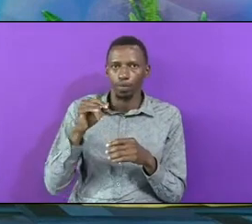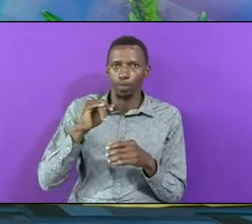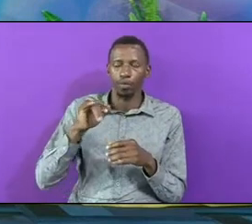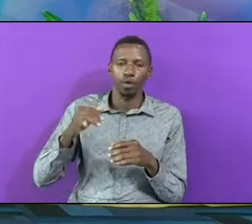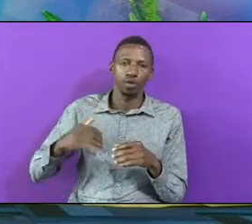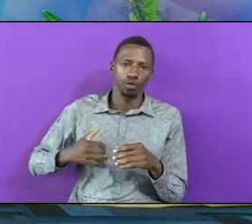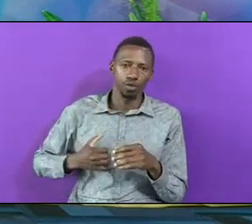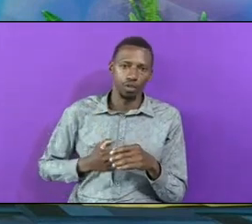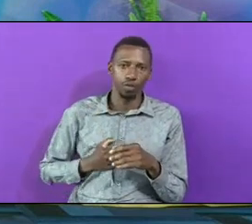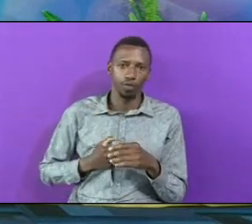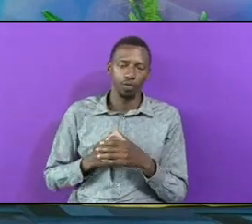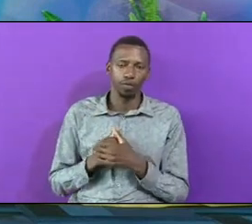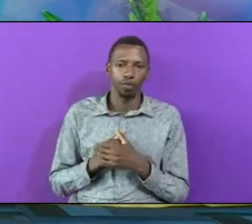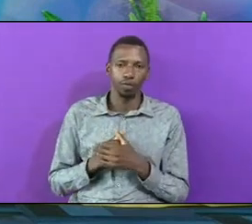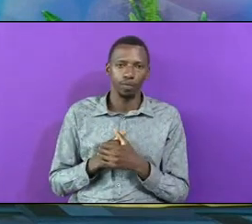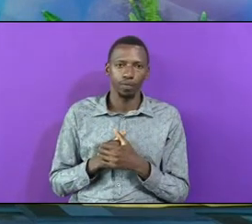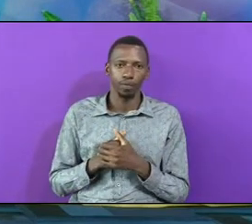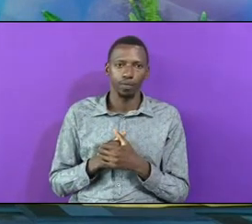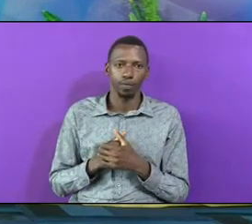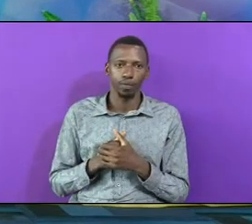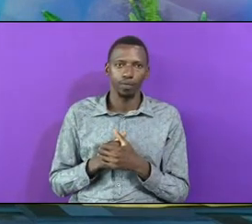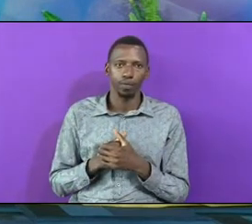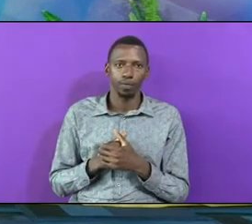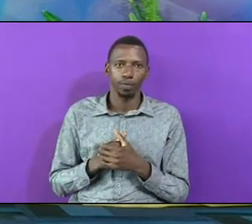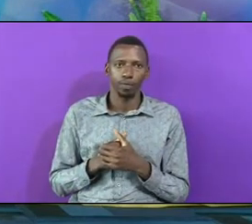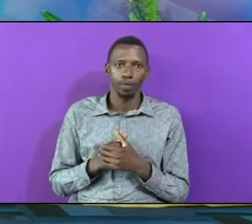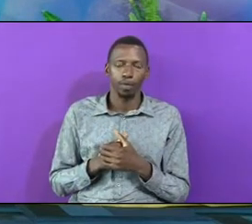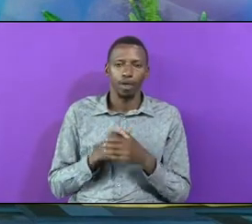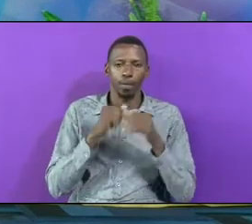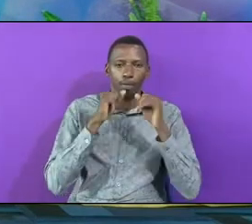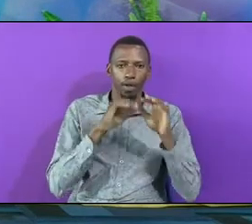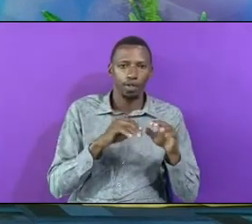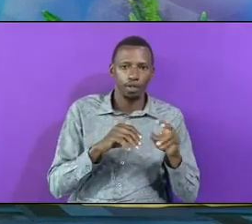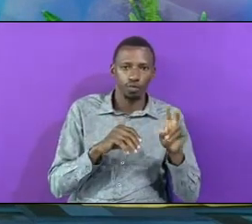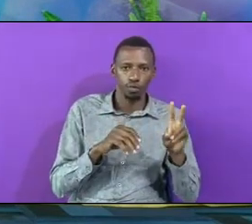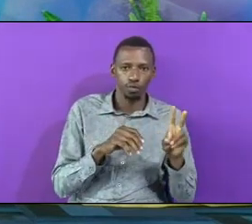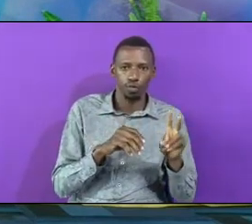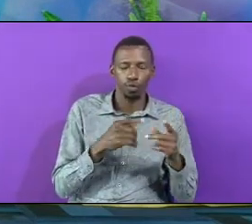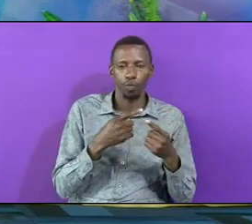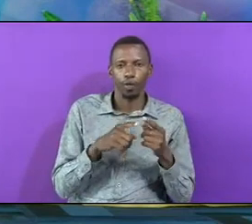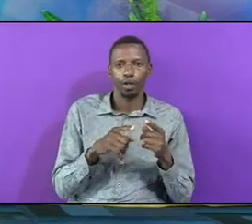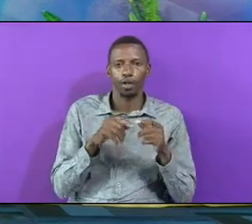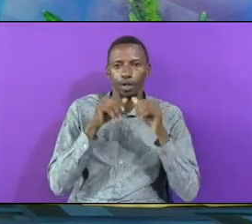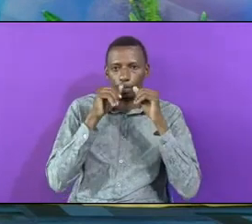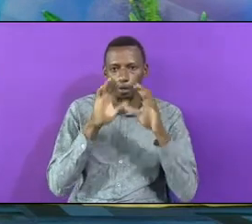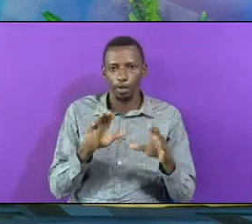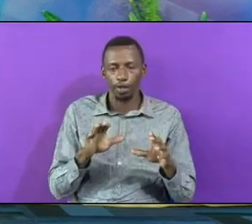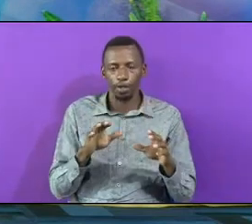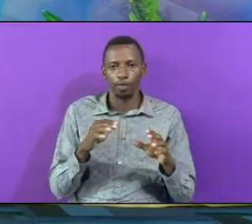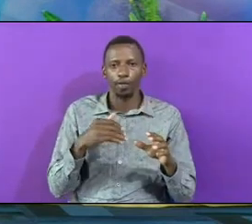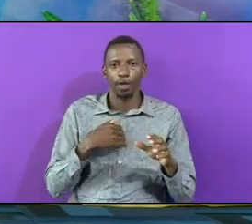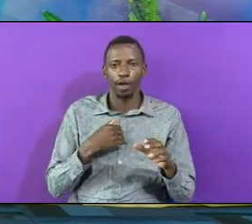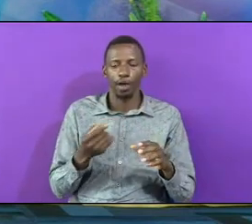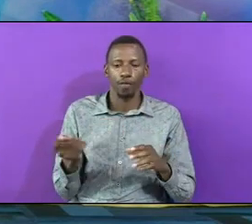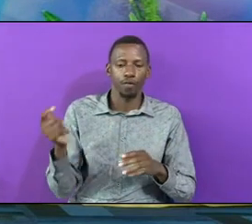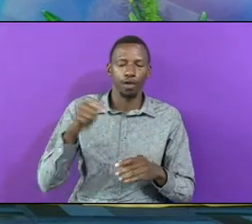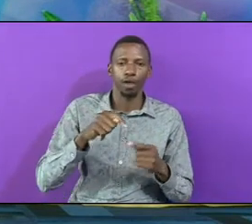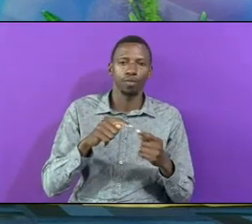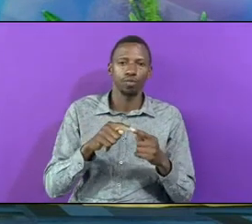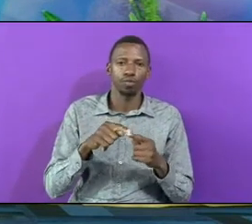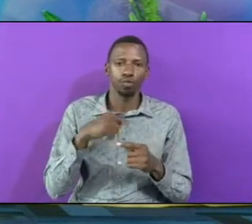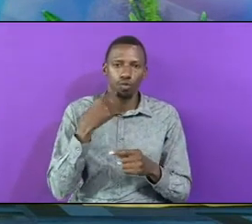Joseph For The Blessings To Go To Ephraim And Manasseh The Blessing Must First Come To Their What To Their Father